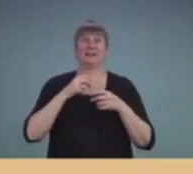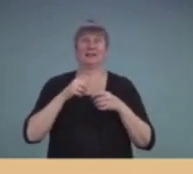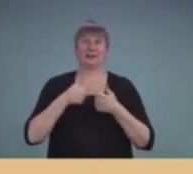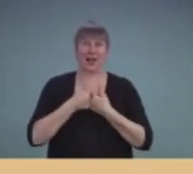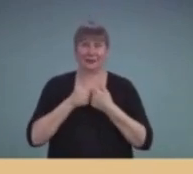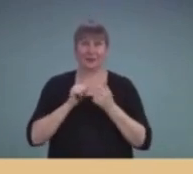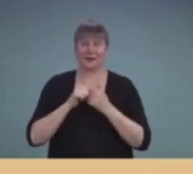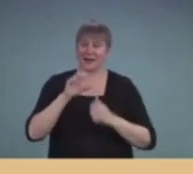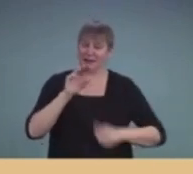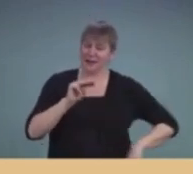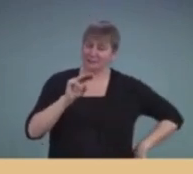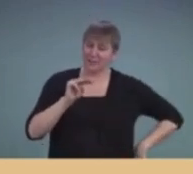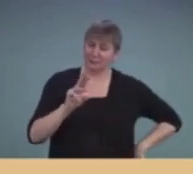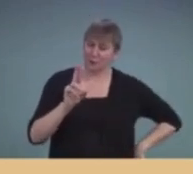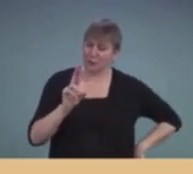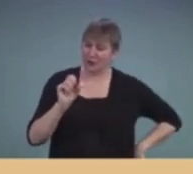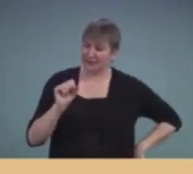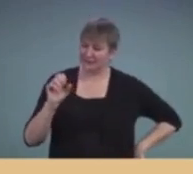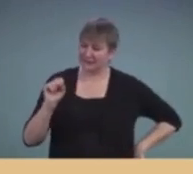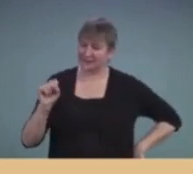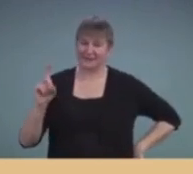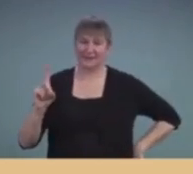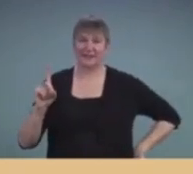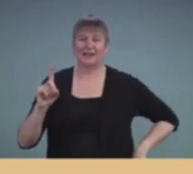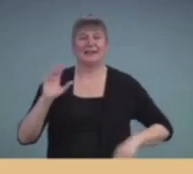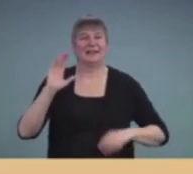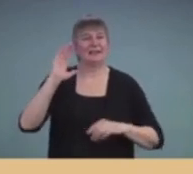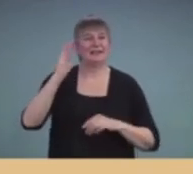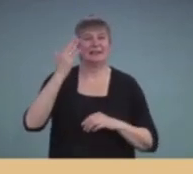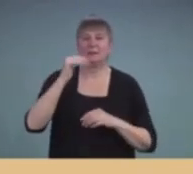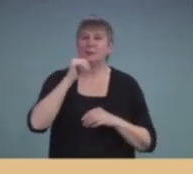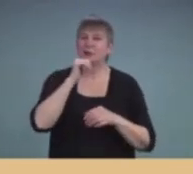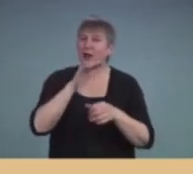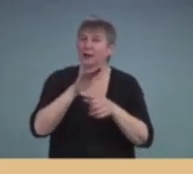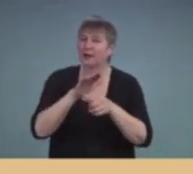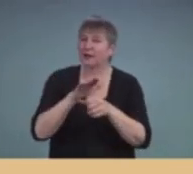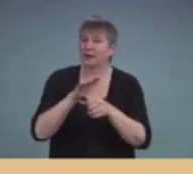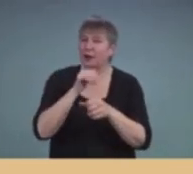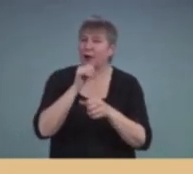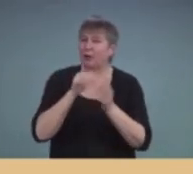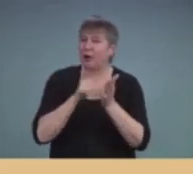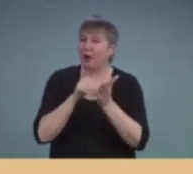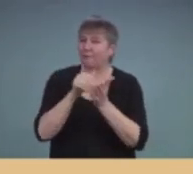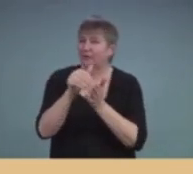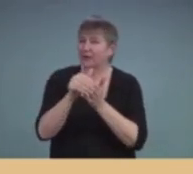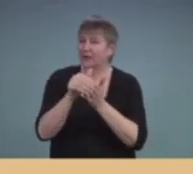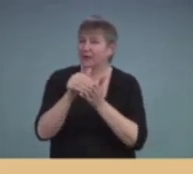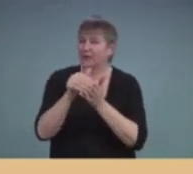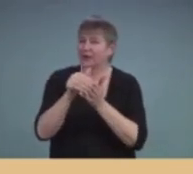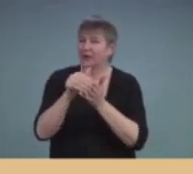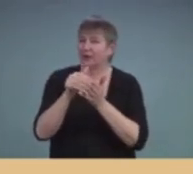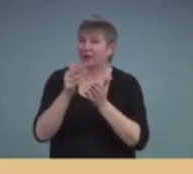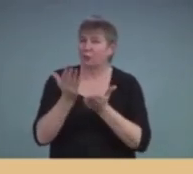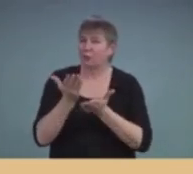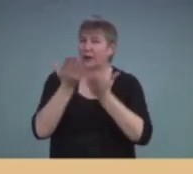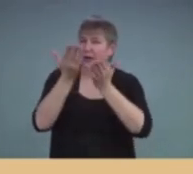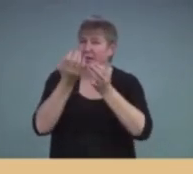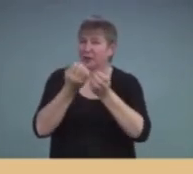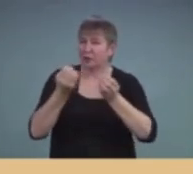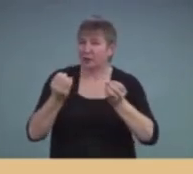sure how I'm going to pronounce that, is the lack of recommendation of assistive technology equipment outside of a hearing aid.